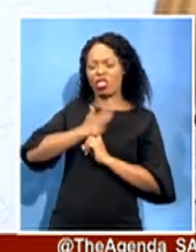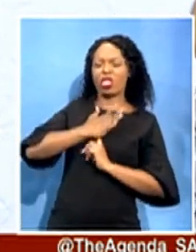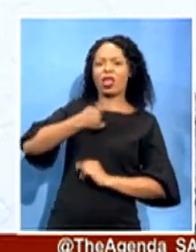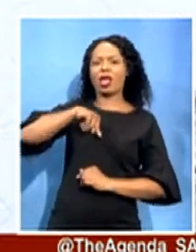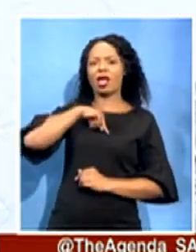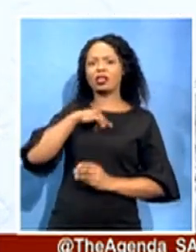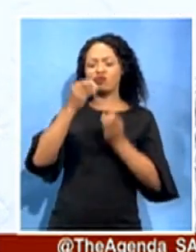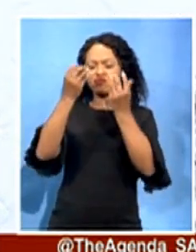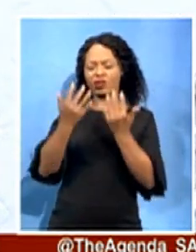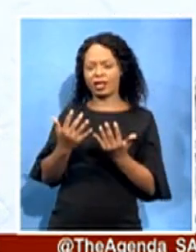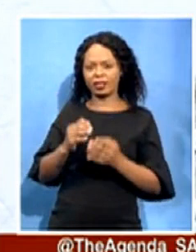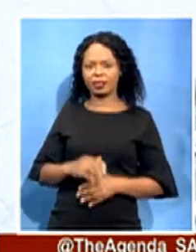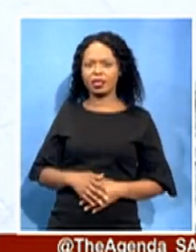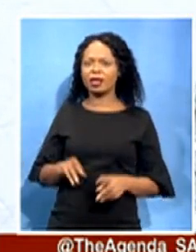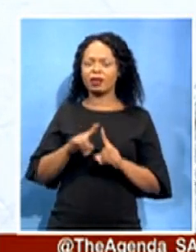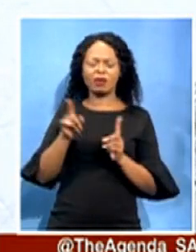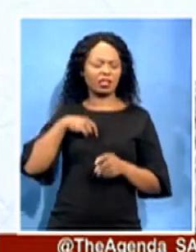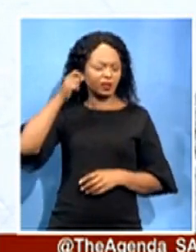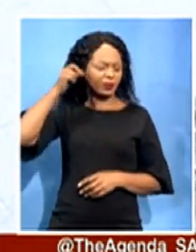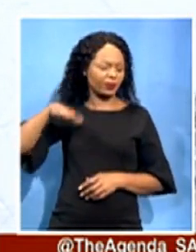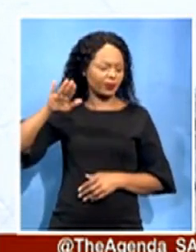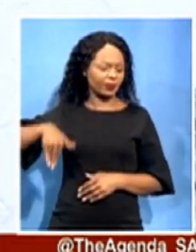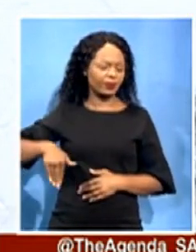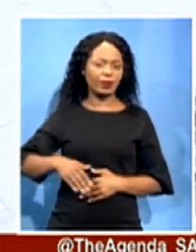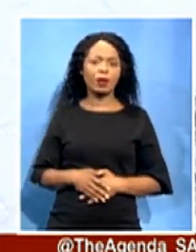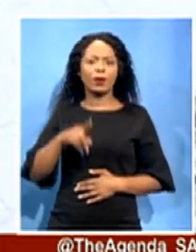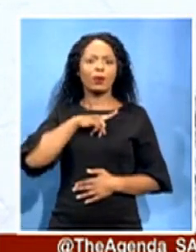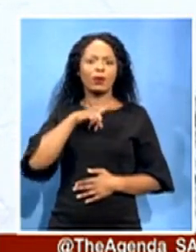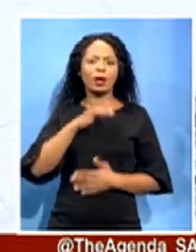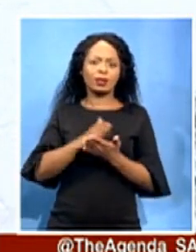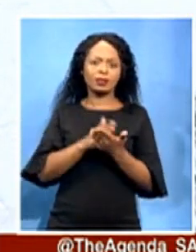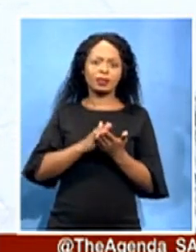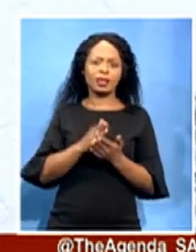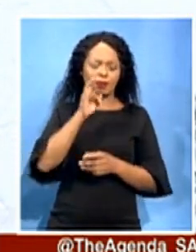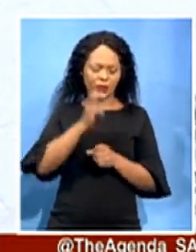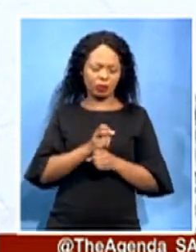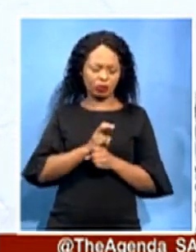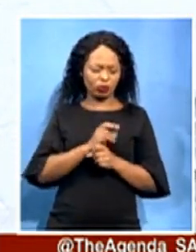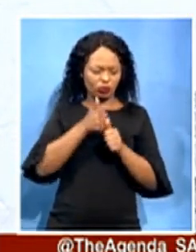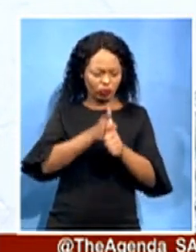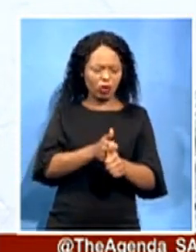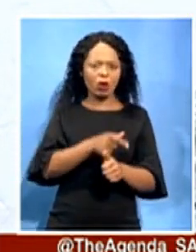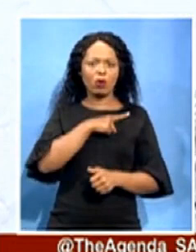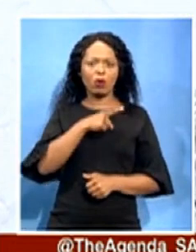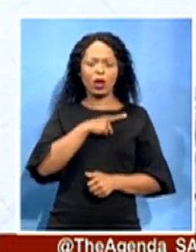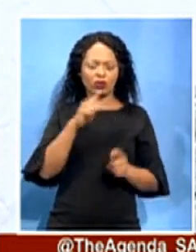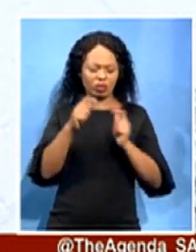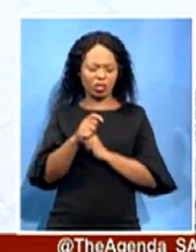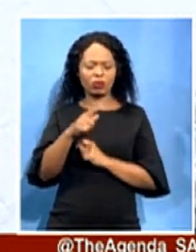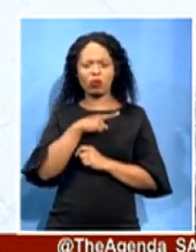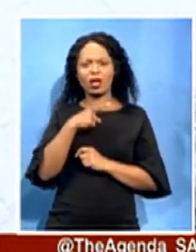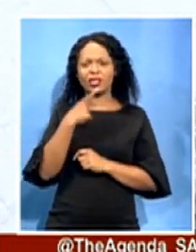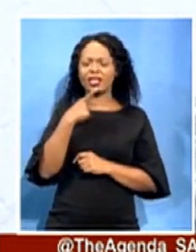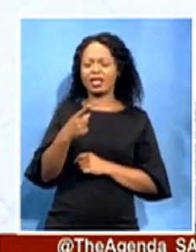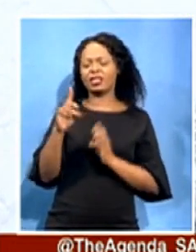because some had to run this narrative that the department was procuring it at a maximum price. Now, provincial